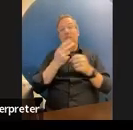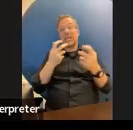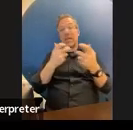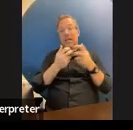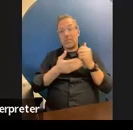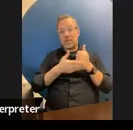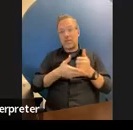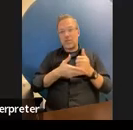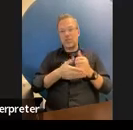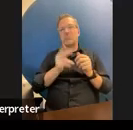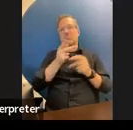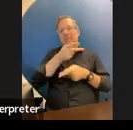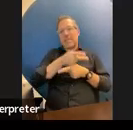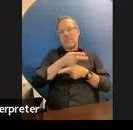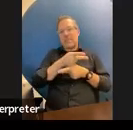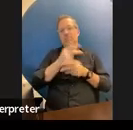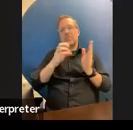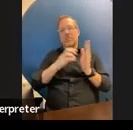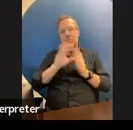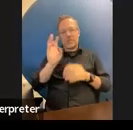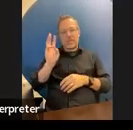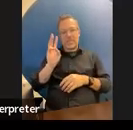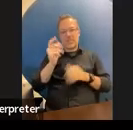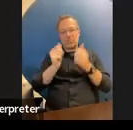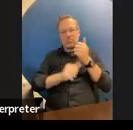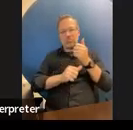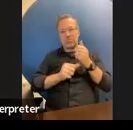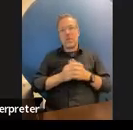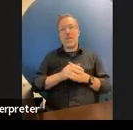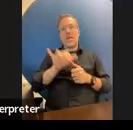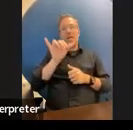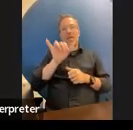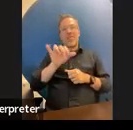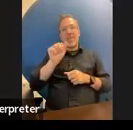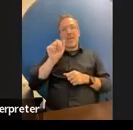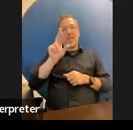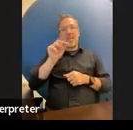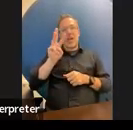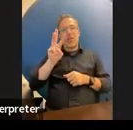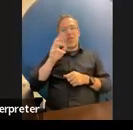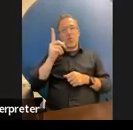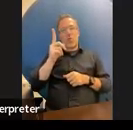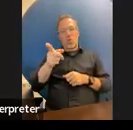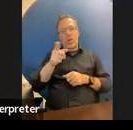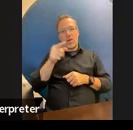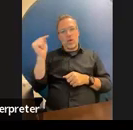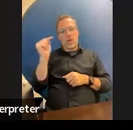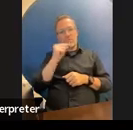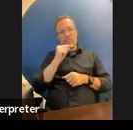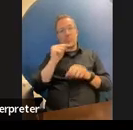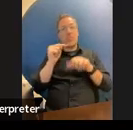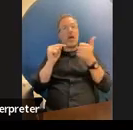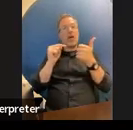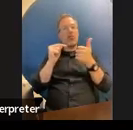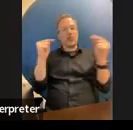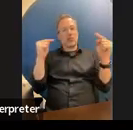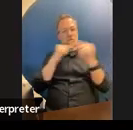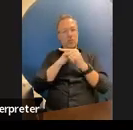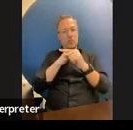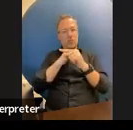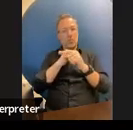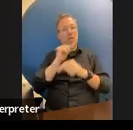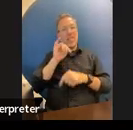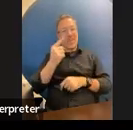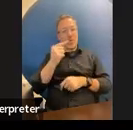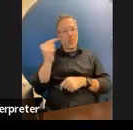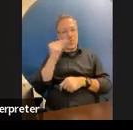six so that that arrow only goes one way it's not a two-way arrow like those other ones and it's a